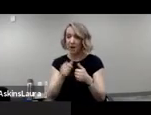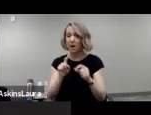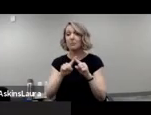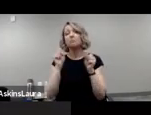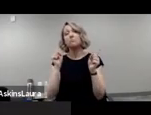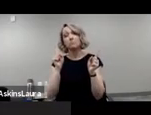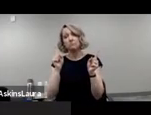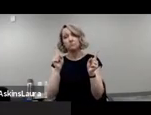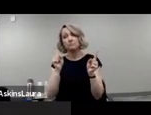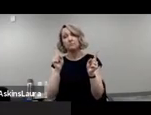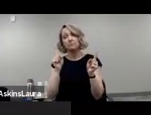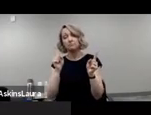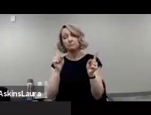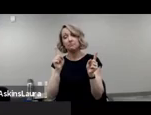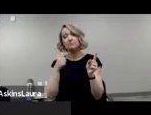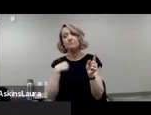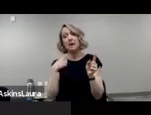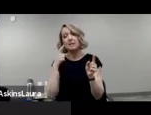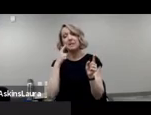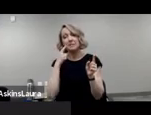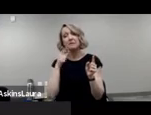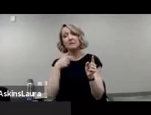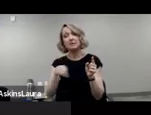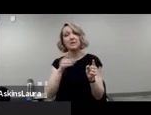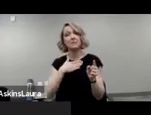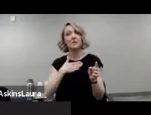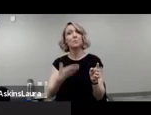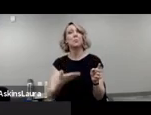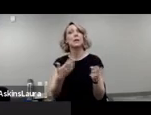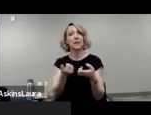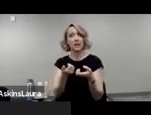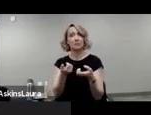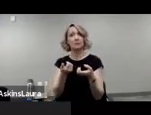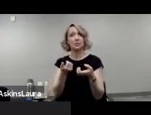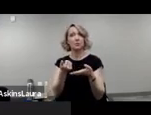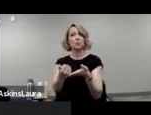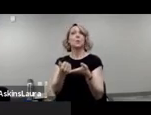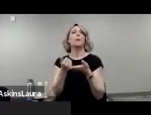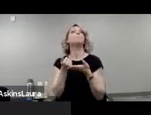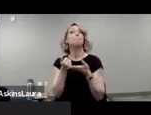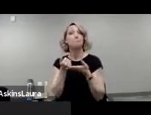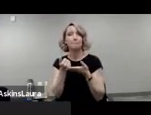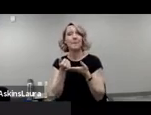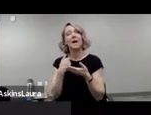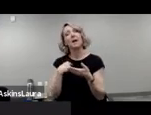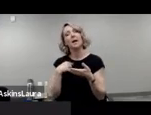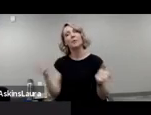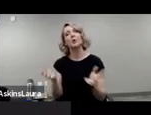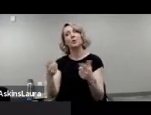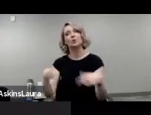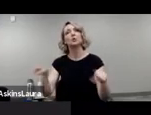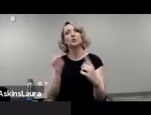But I think that they would be open to this and I personally would commit to doing outreach to them.